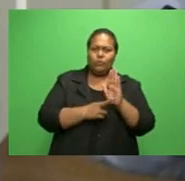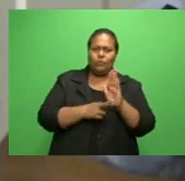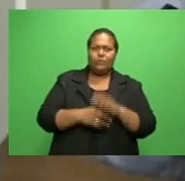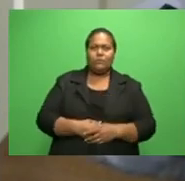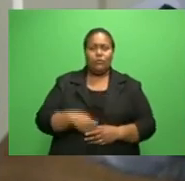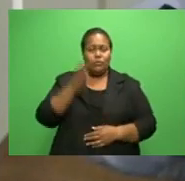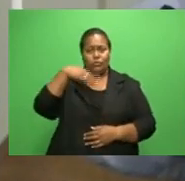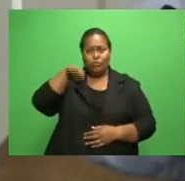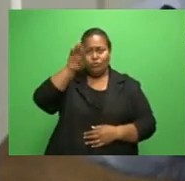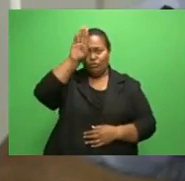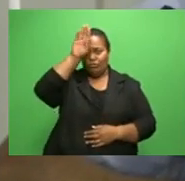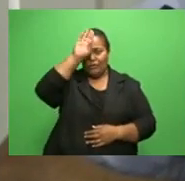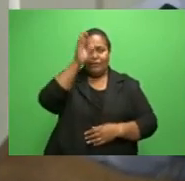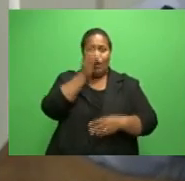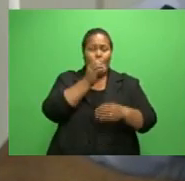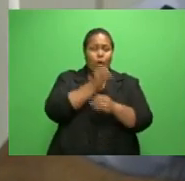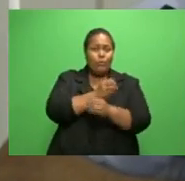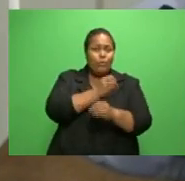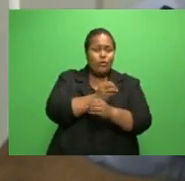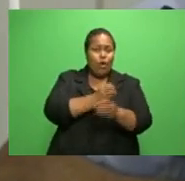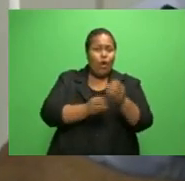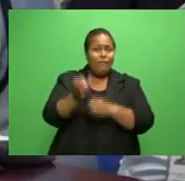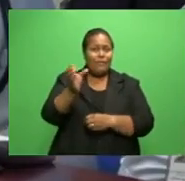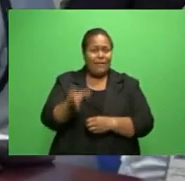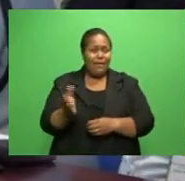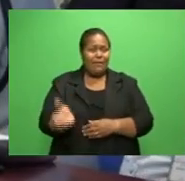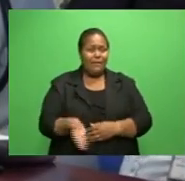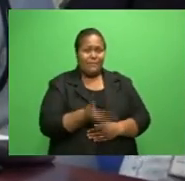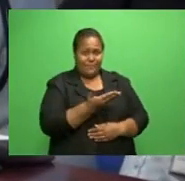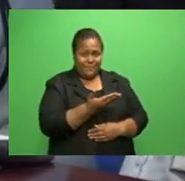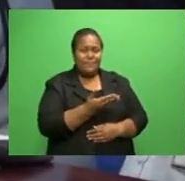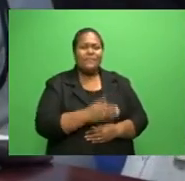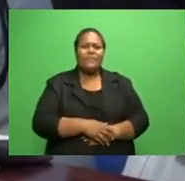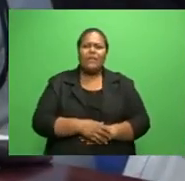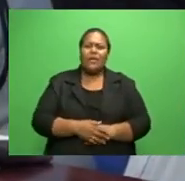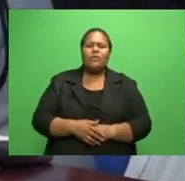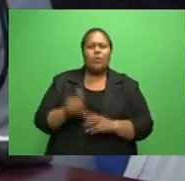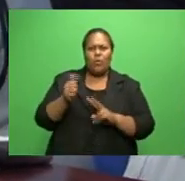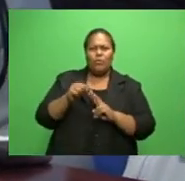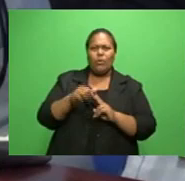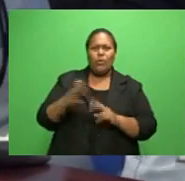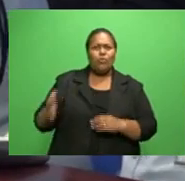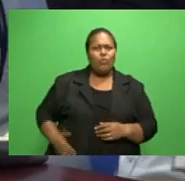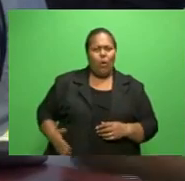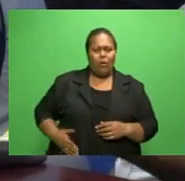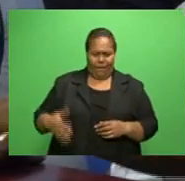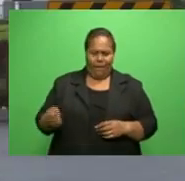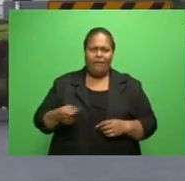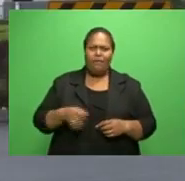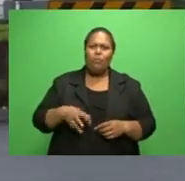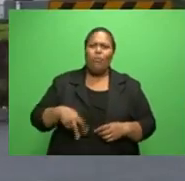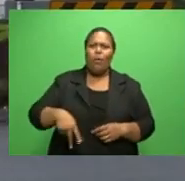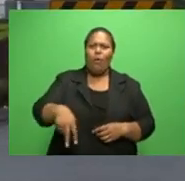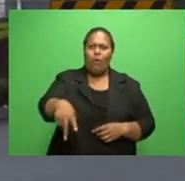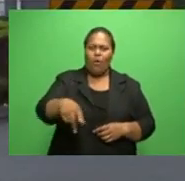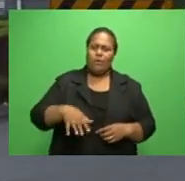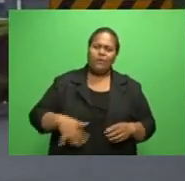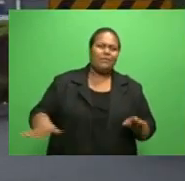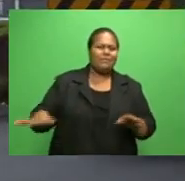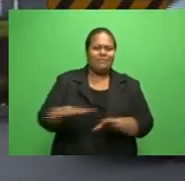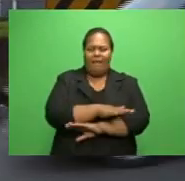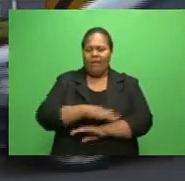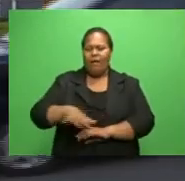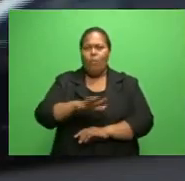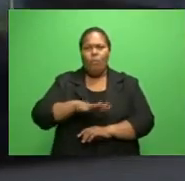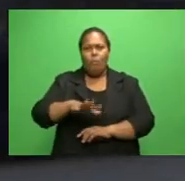Officer, ACP Abdul Khan, says they've also set out K-9 unit based in Raralevo, covering the greater Nausori and